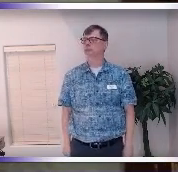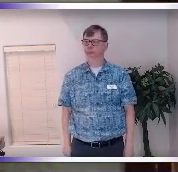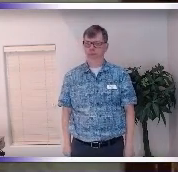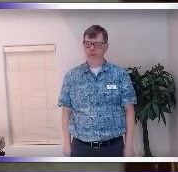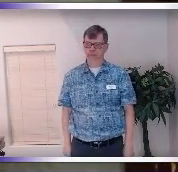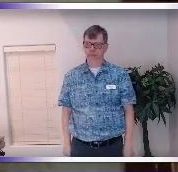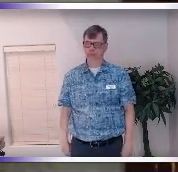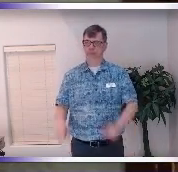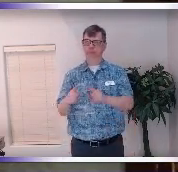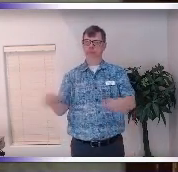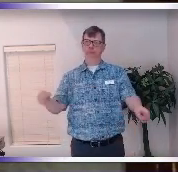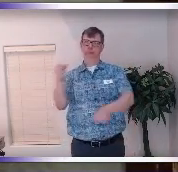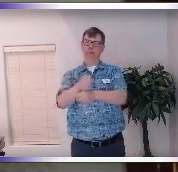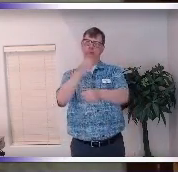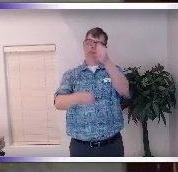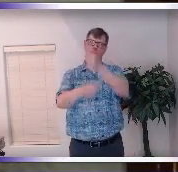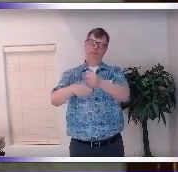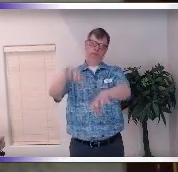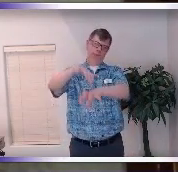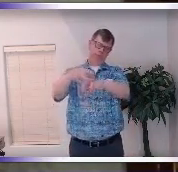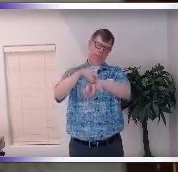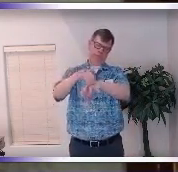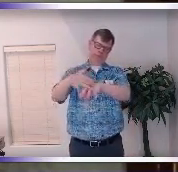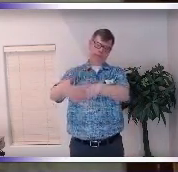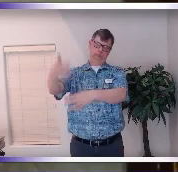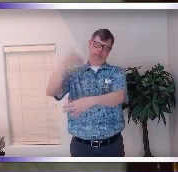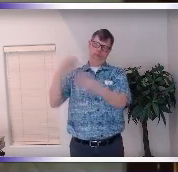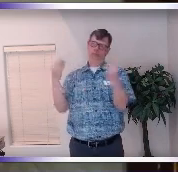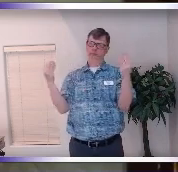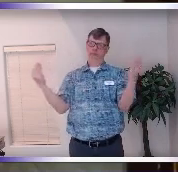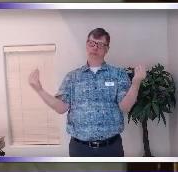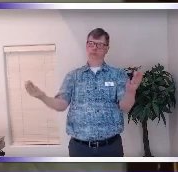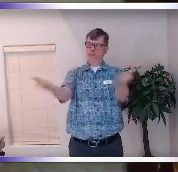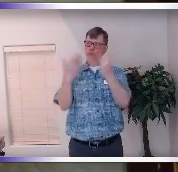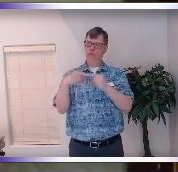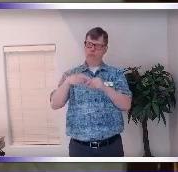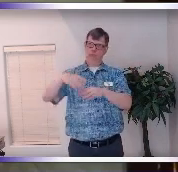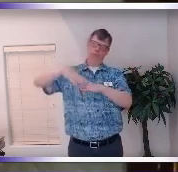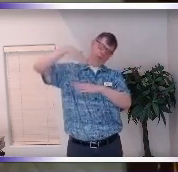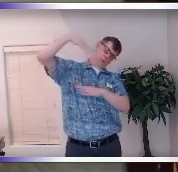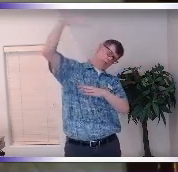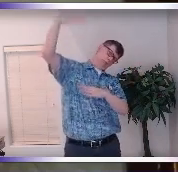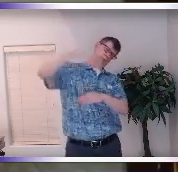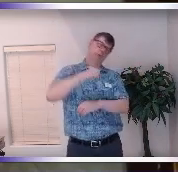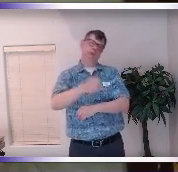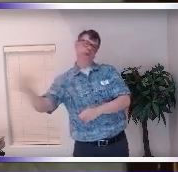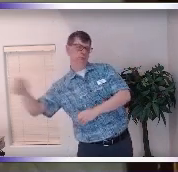is really working hard in the background to bring you the best and the best and highest every Sunday